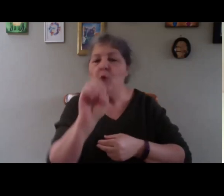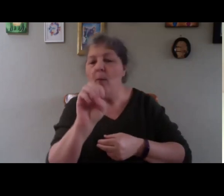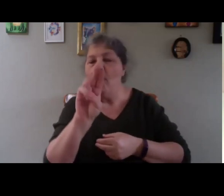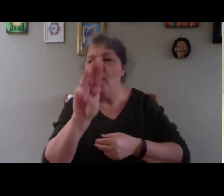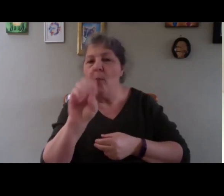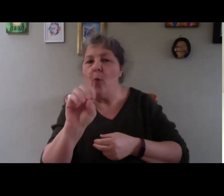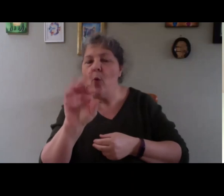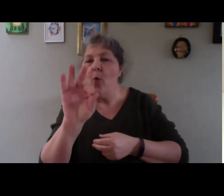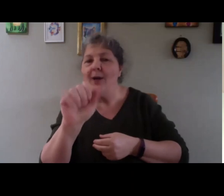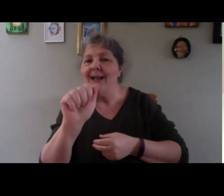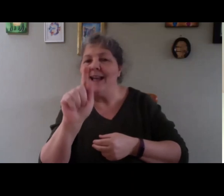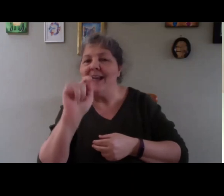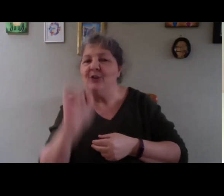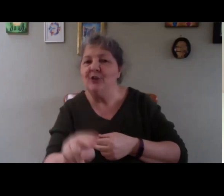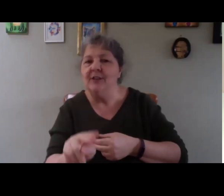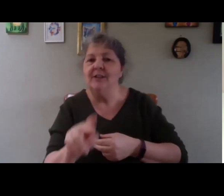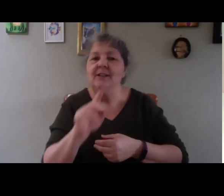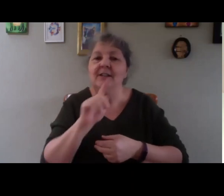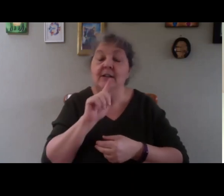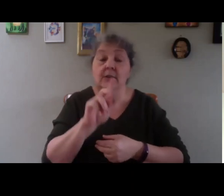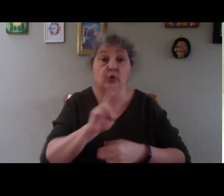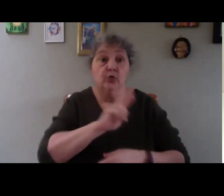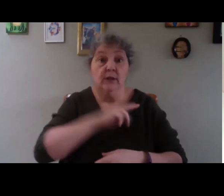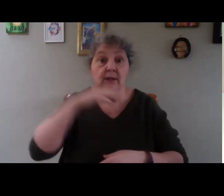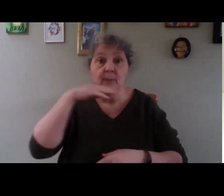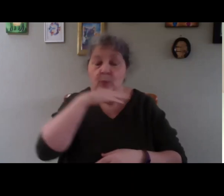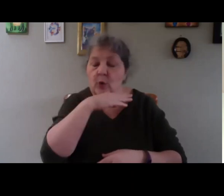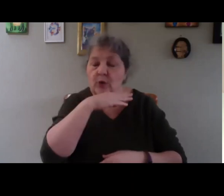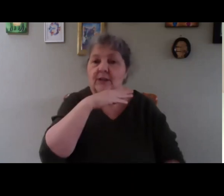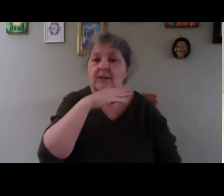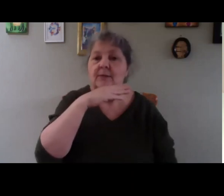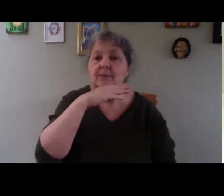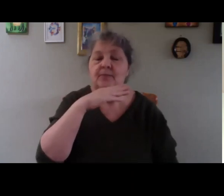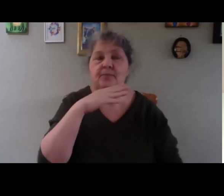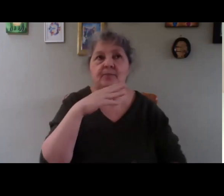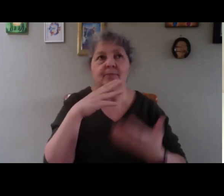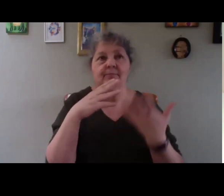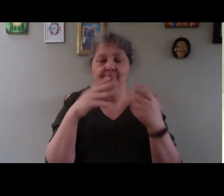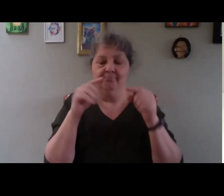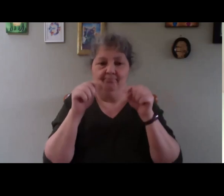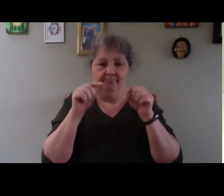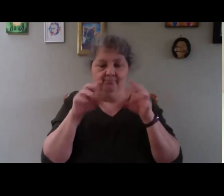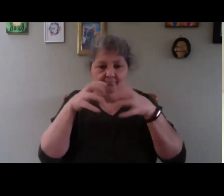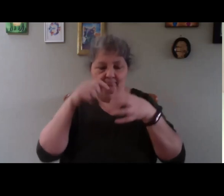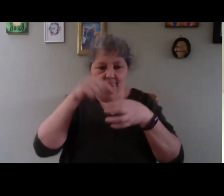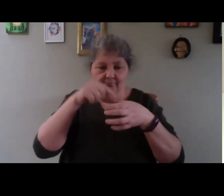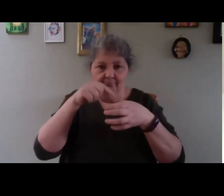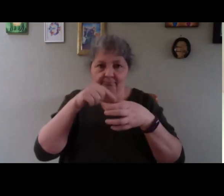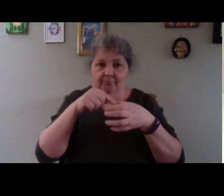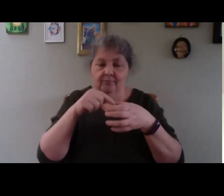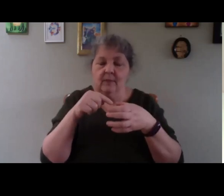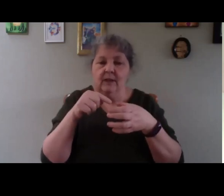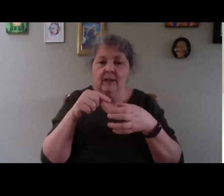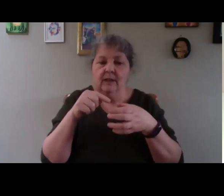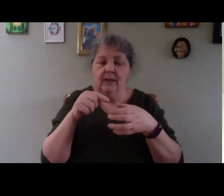So, a propagator is a very important piece, tool in the garden, because